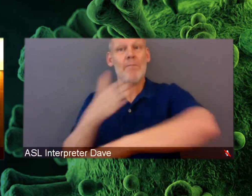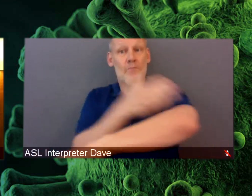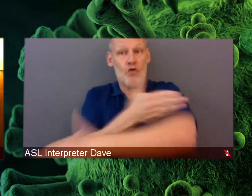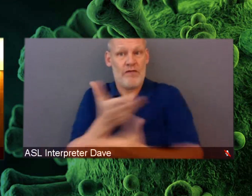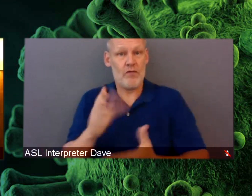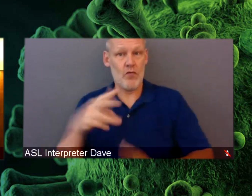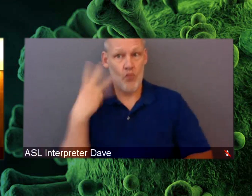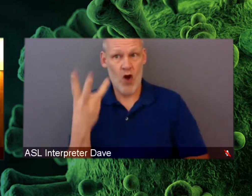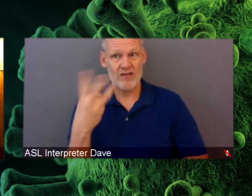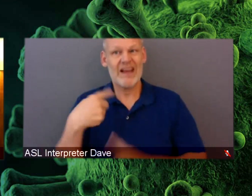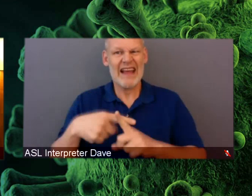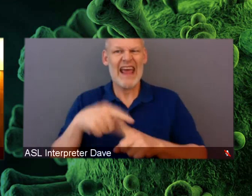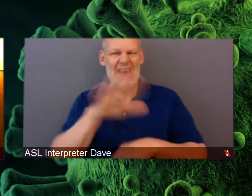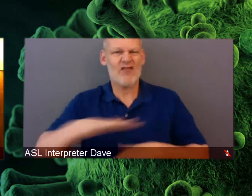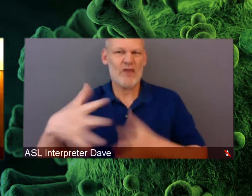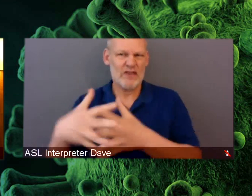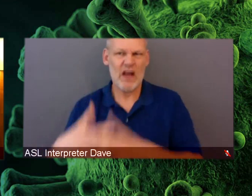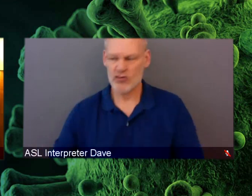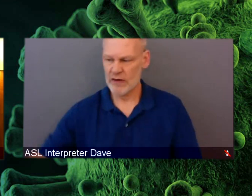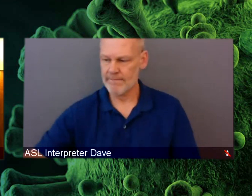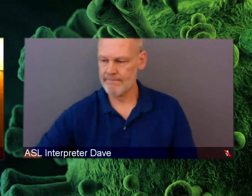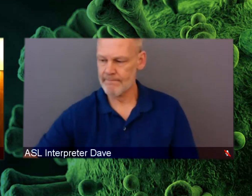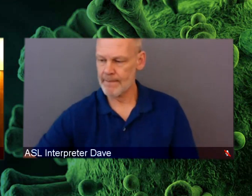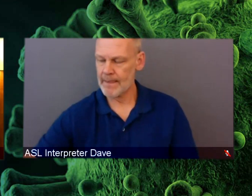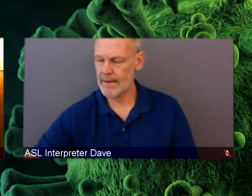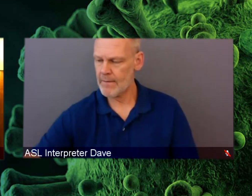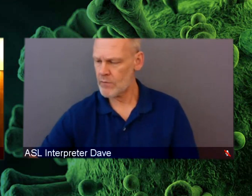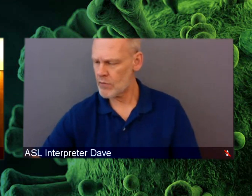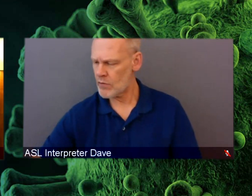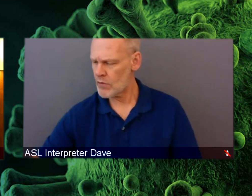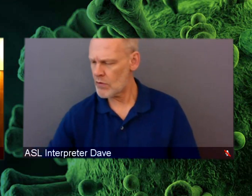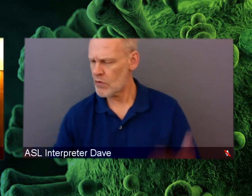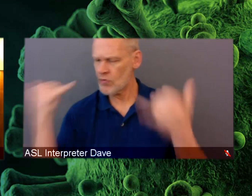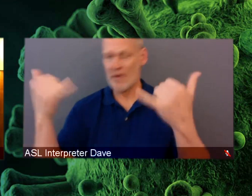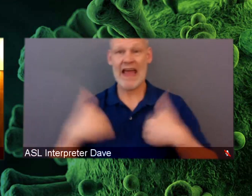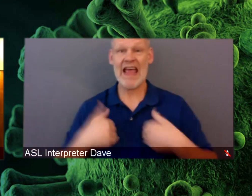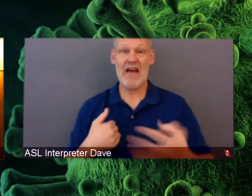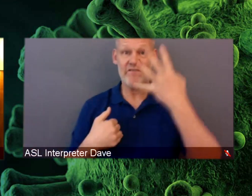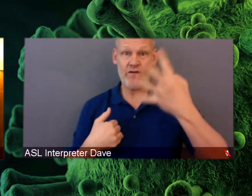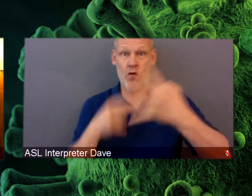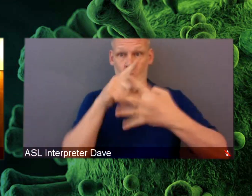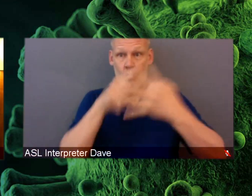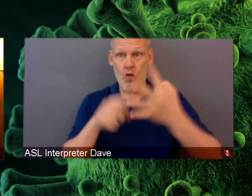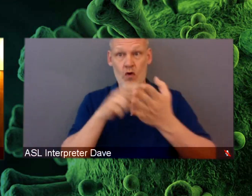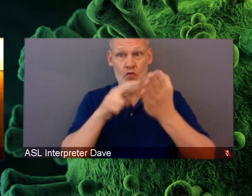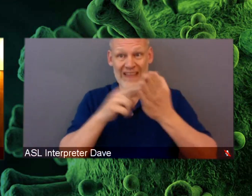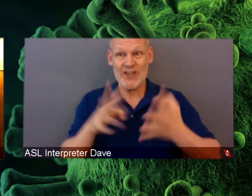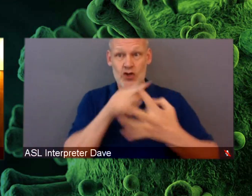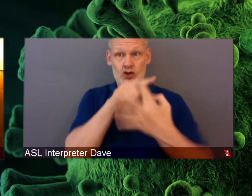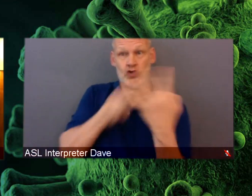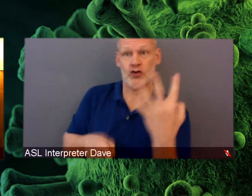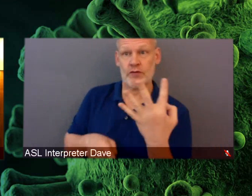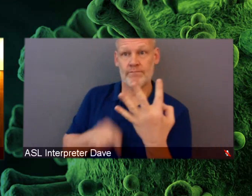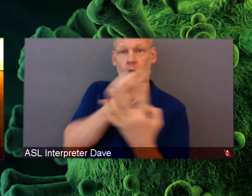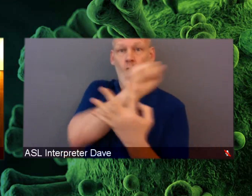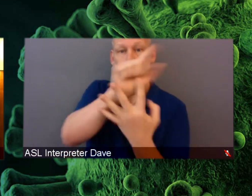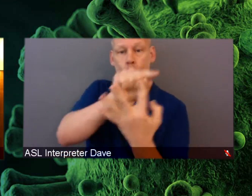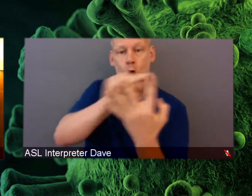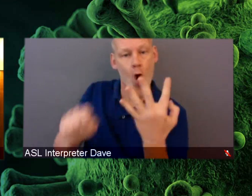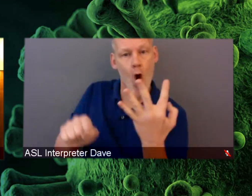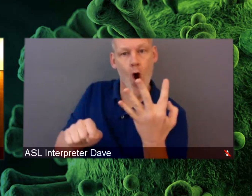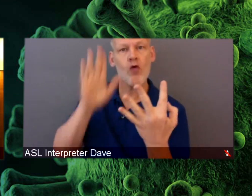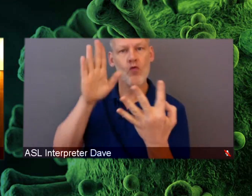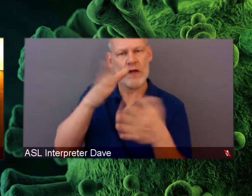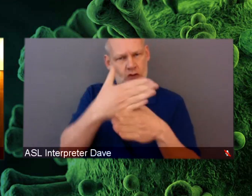country. So today you're going to hear from four Fred Hutch researchers who are going to talk about the different ways that they've tried to approach the problem of equity